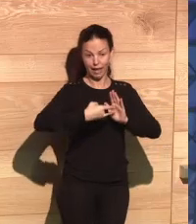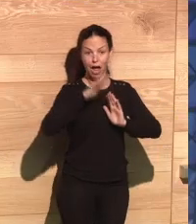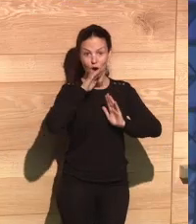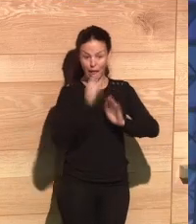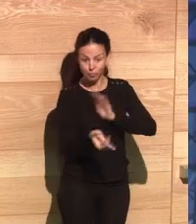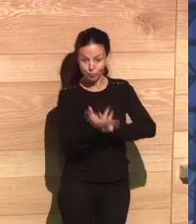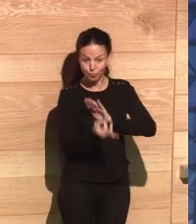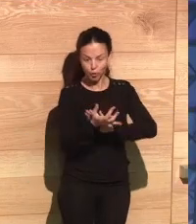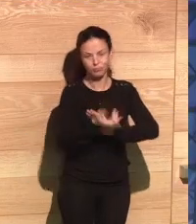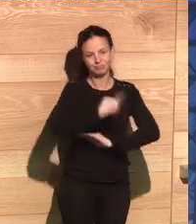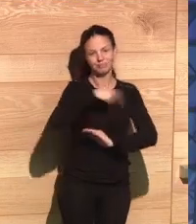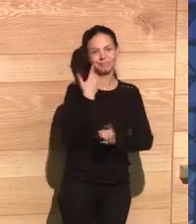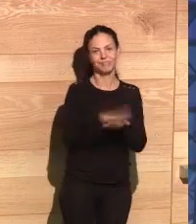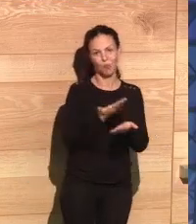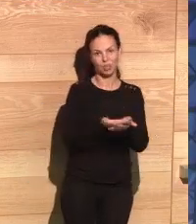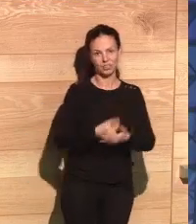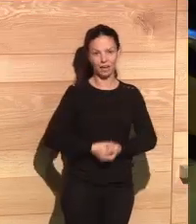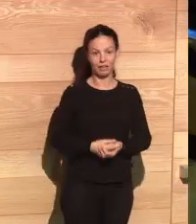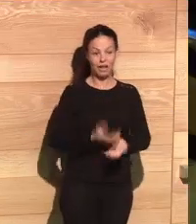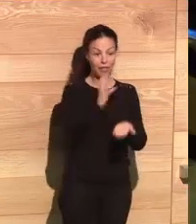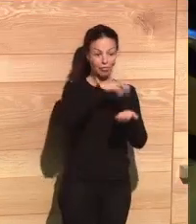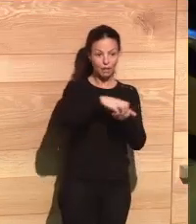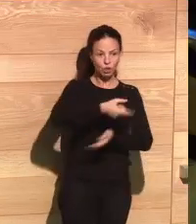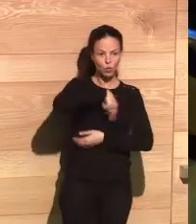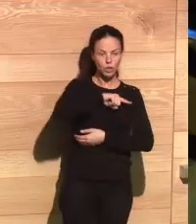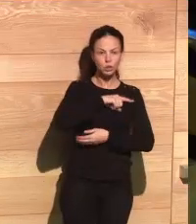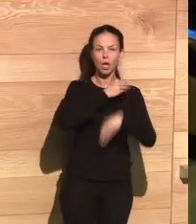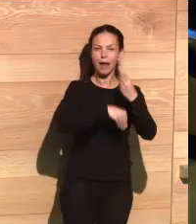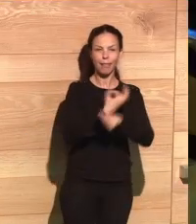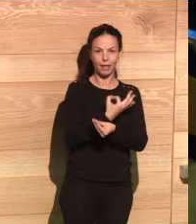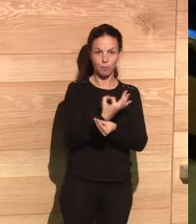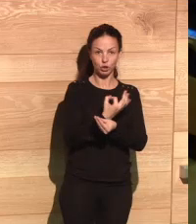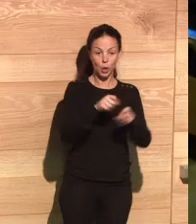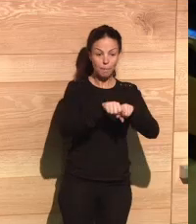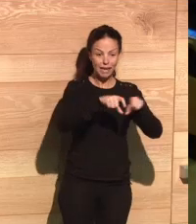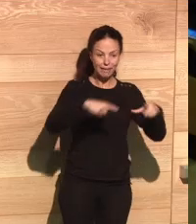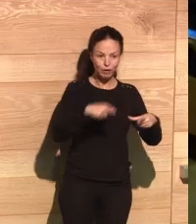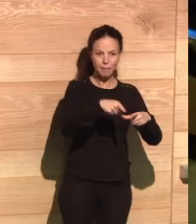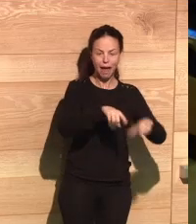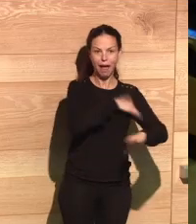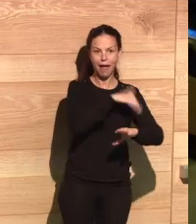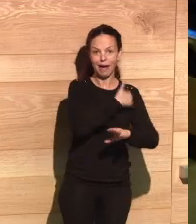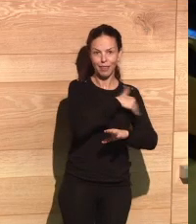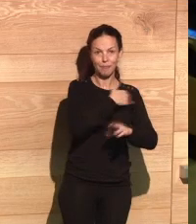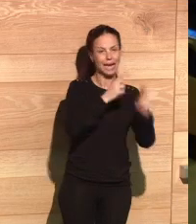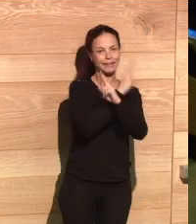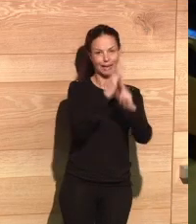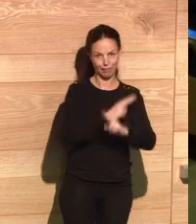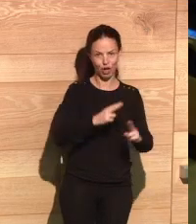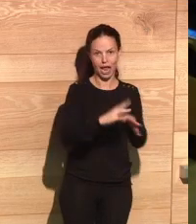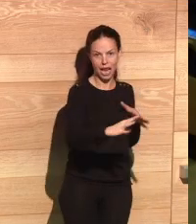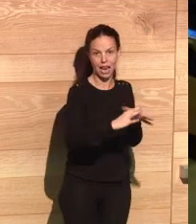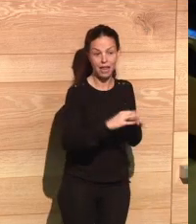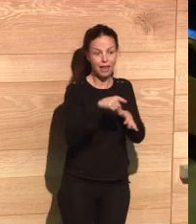carrying out in terms or regarding the emerging technologies just comes to prove this.